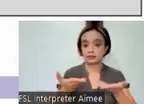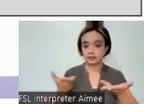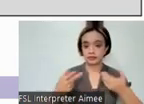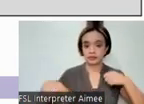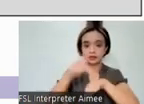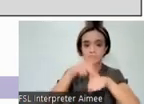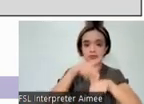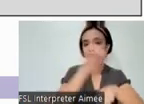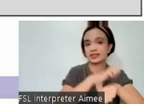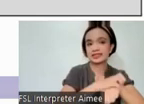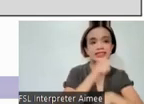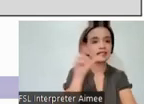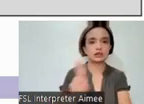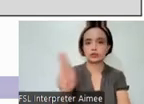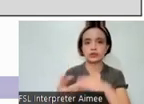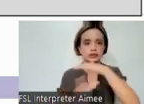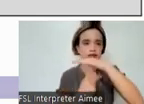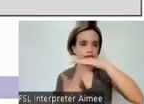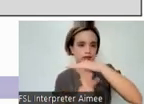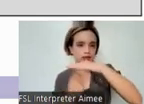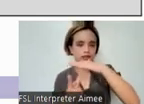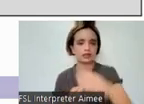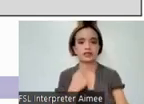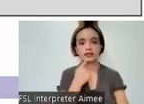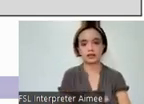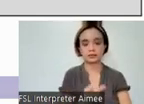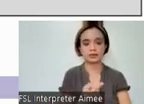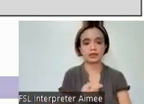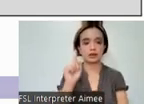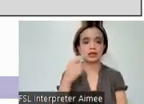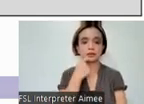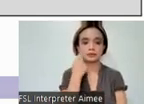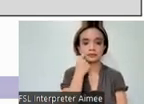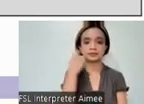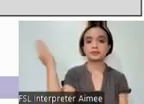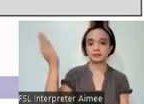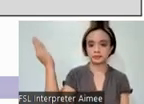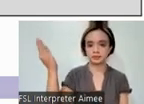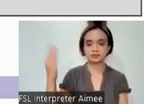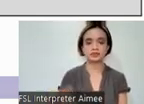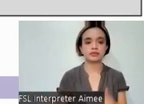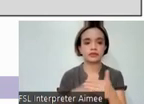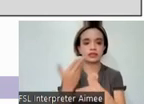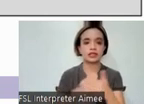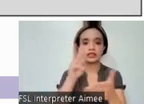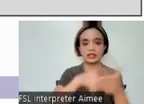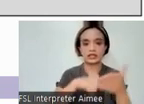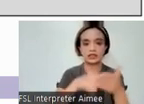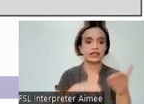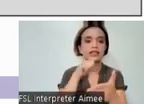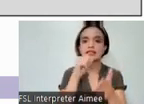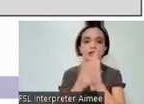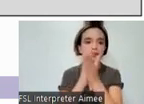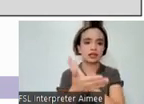English is not used in kindergarten, as mentioned at the beginning of our presentation, and word reading is not a skill expected